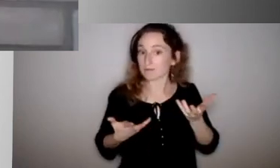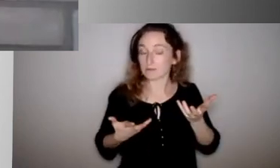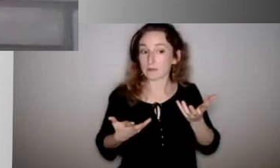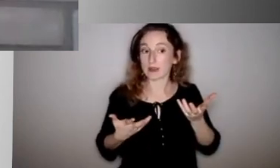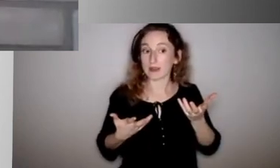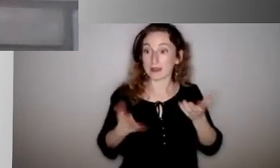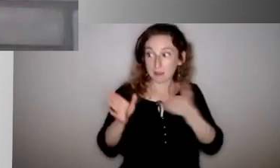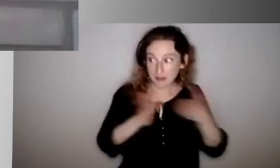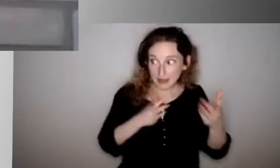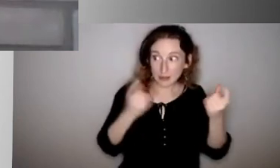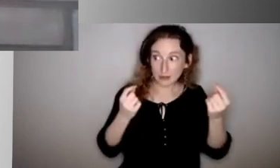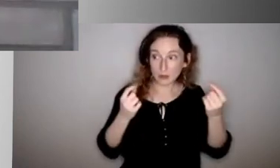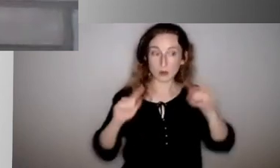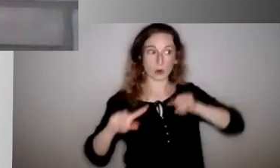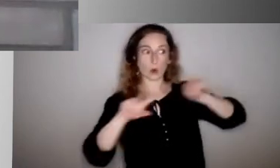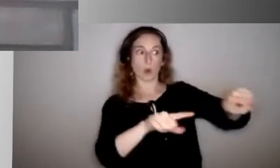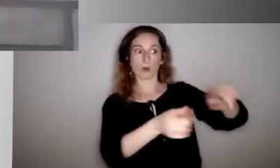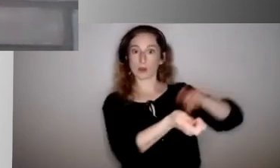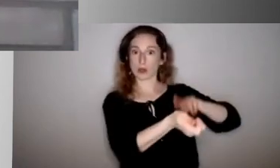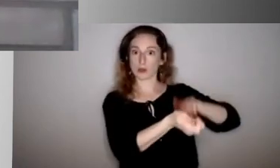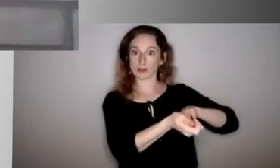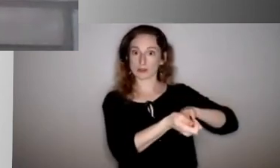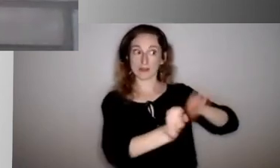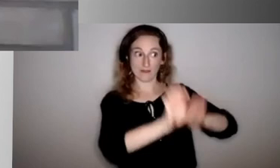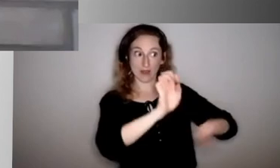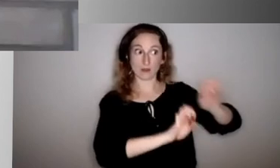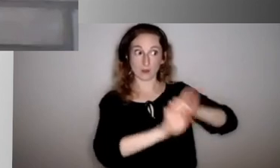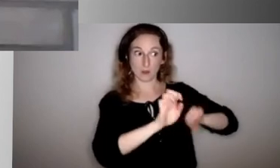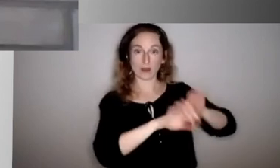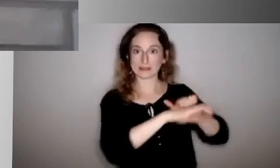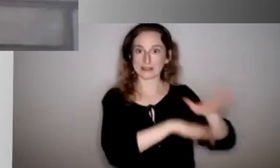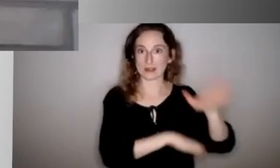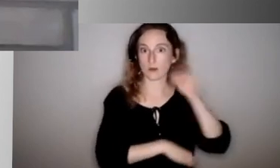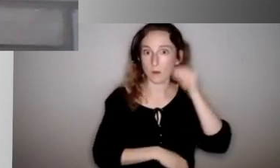to the nurse, be evaluated, and very likely sent home.